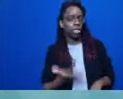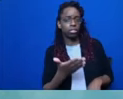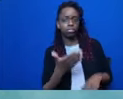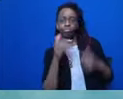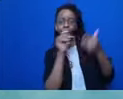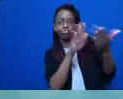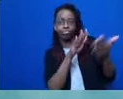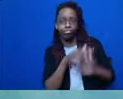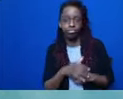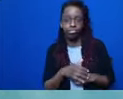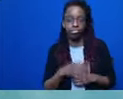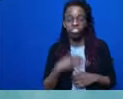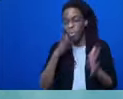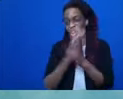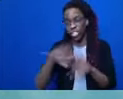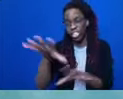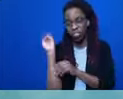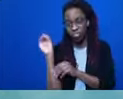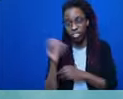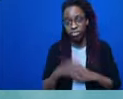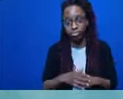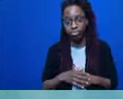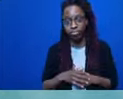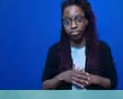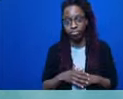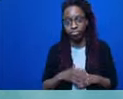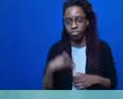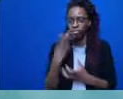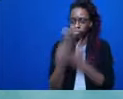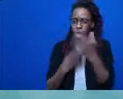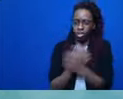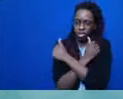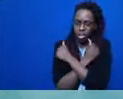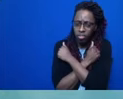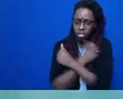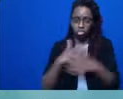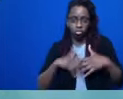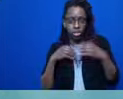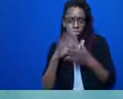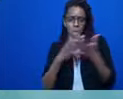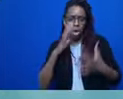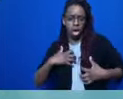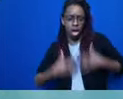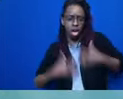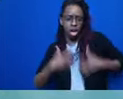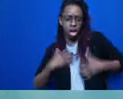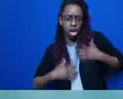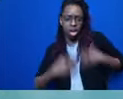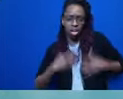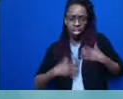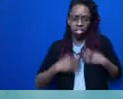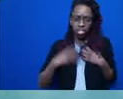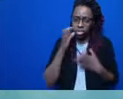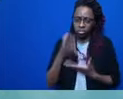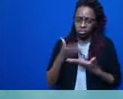in every part of our lives to carry on dismantling oppression. Both can be part of radical resistance